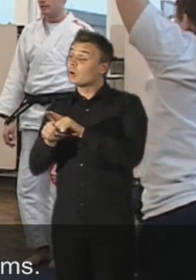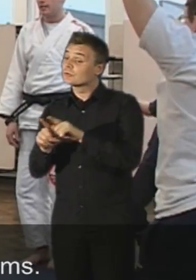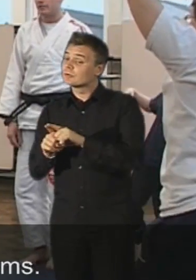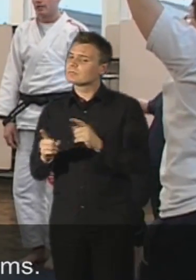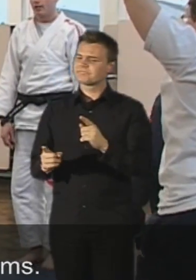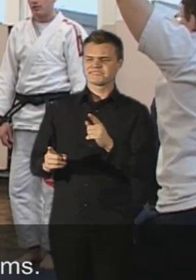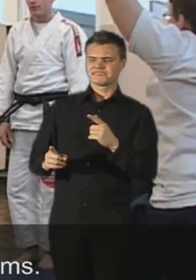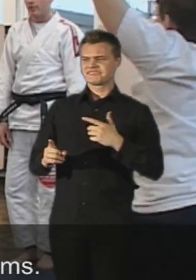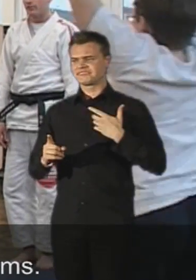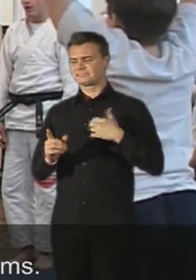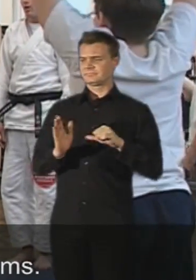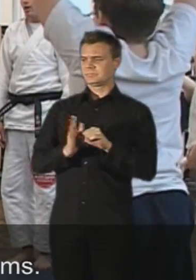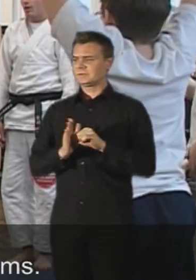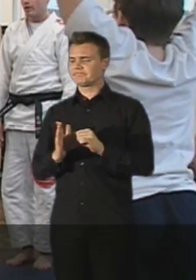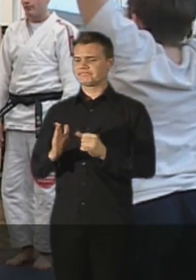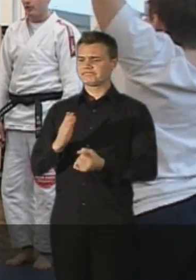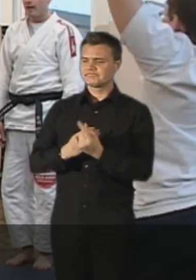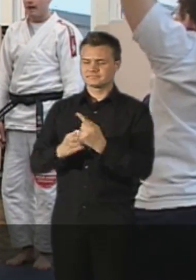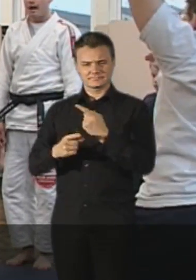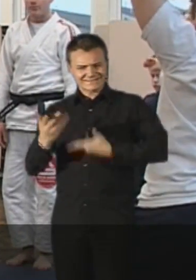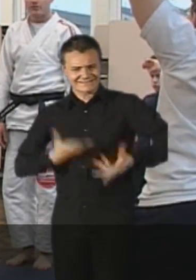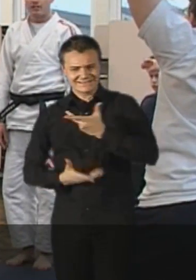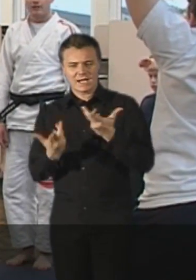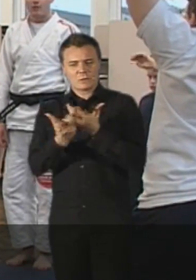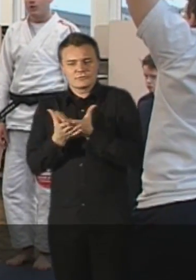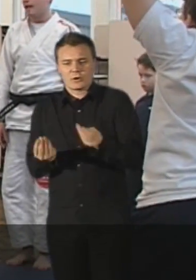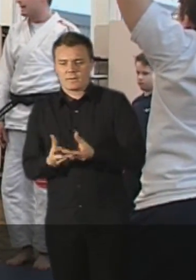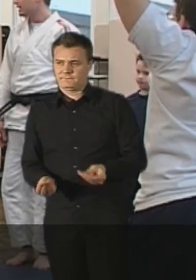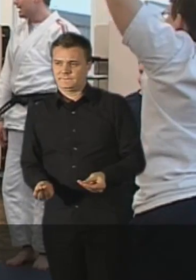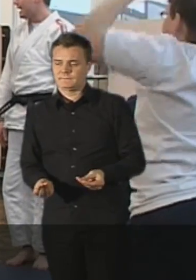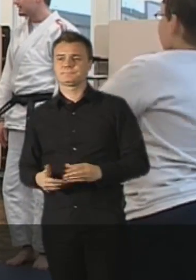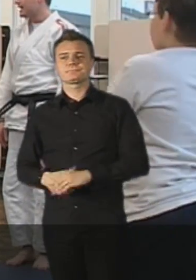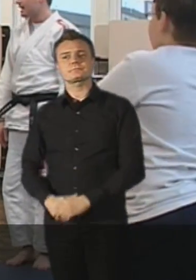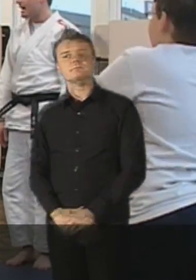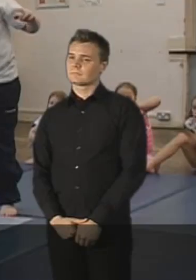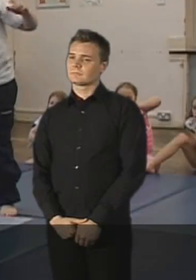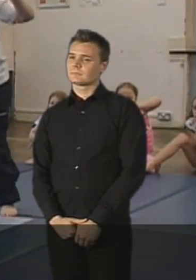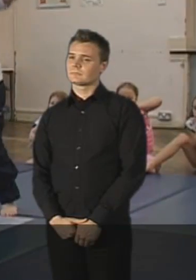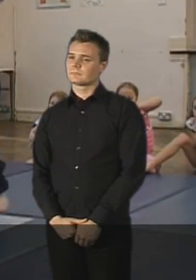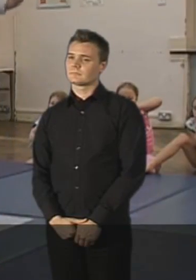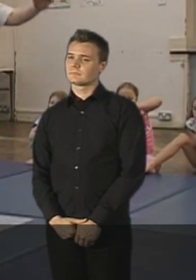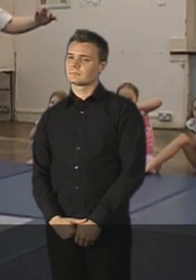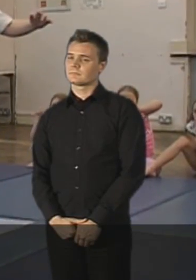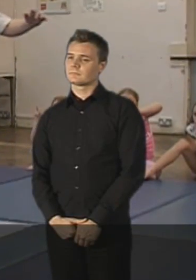air their grievances, solve the problems. Hold our arms, stand on the way, and take that side.